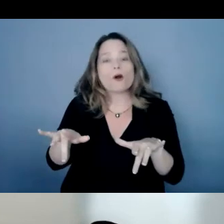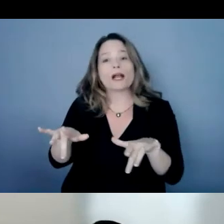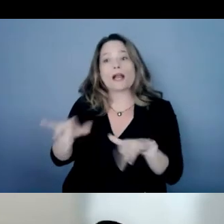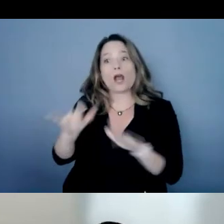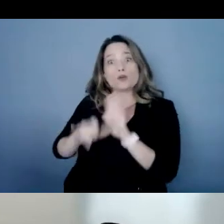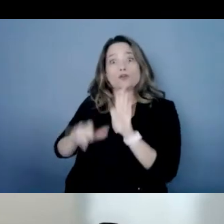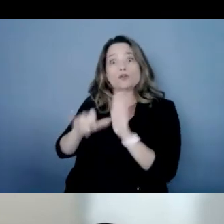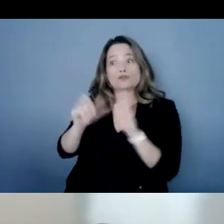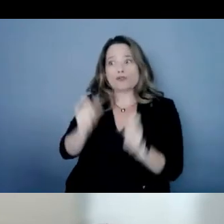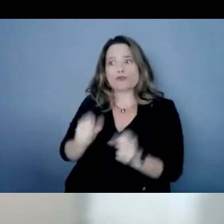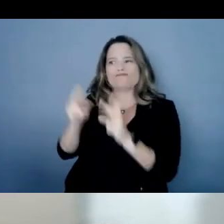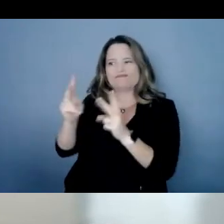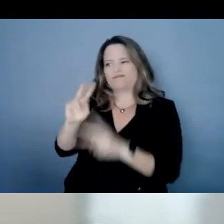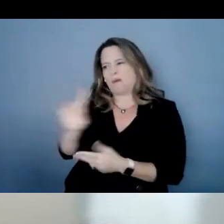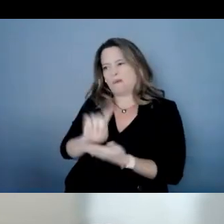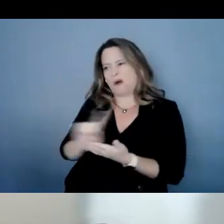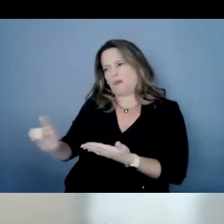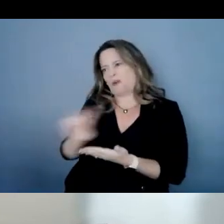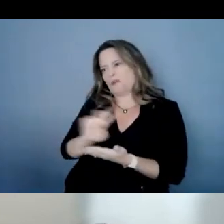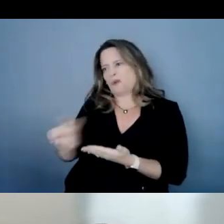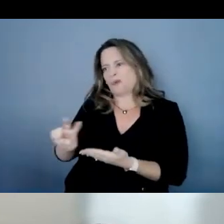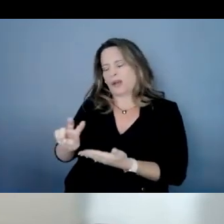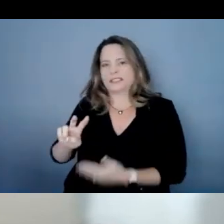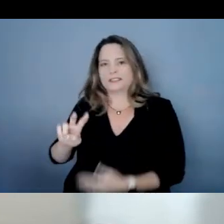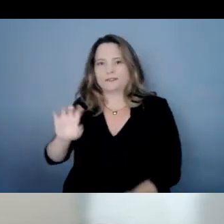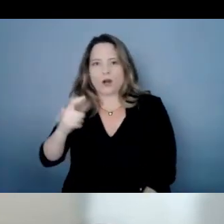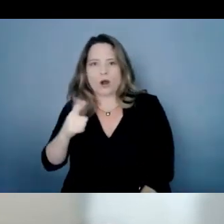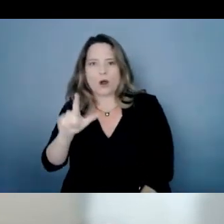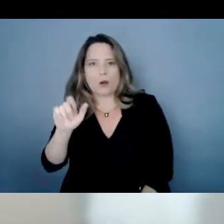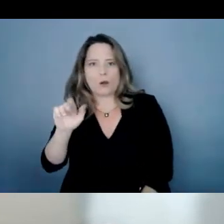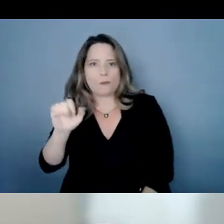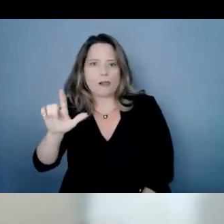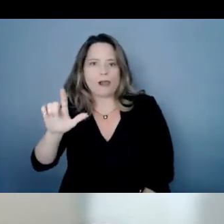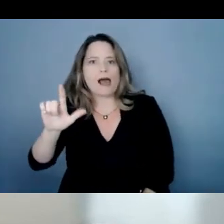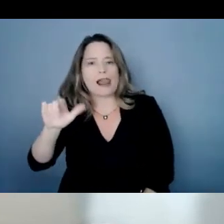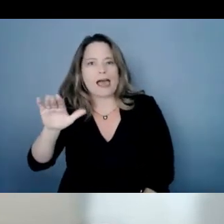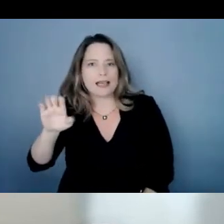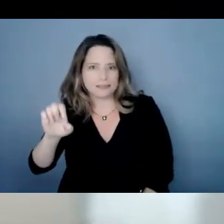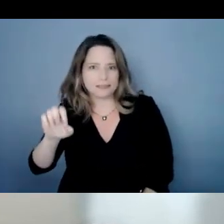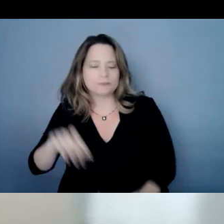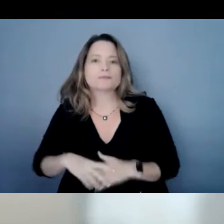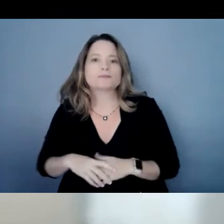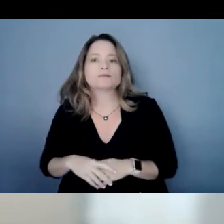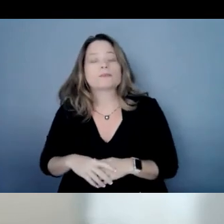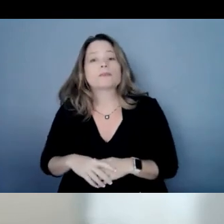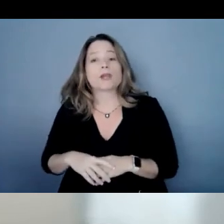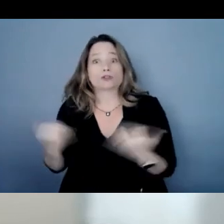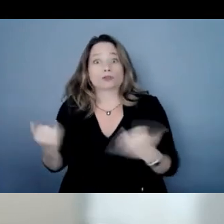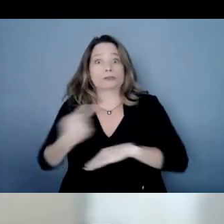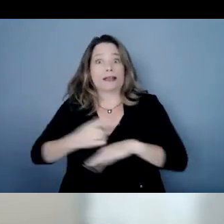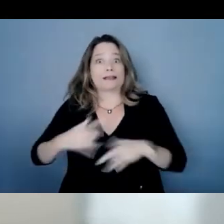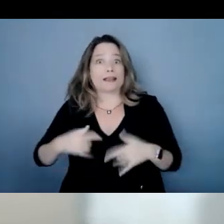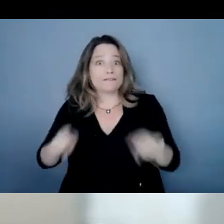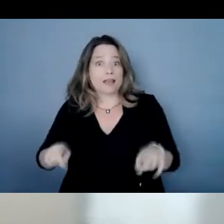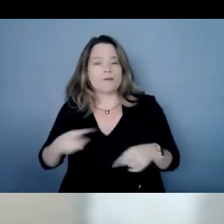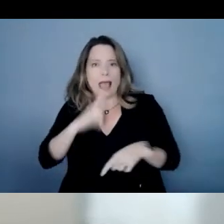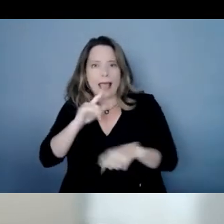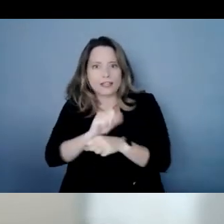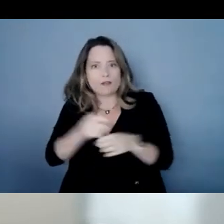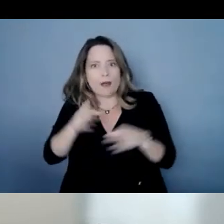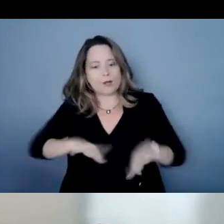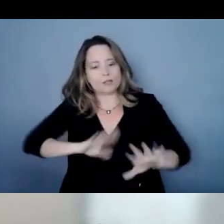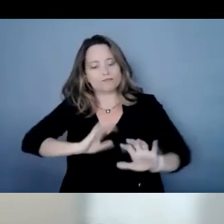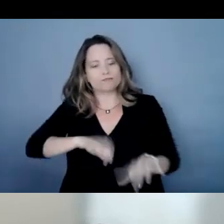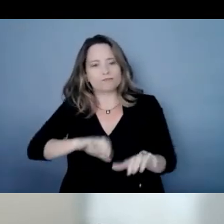within the next week or so today's event has human generated captions provided by lydia oxenreiter a